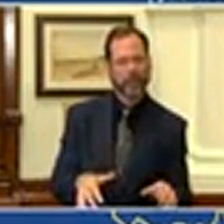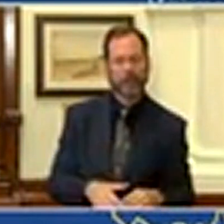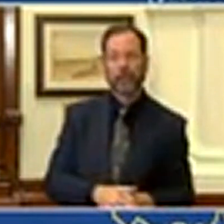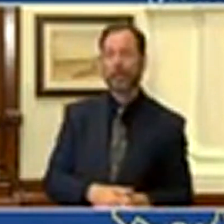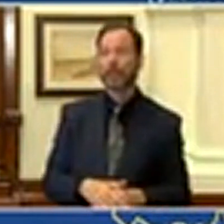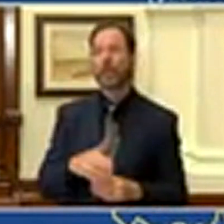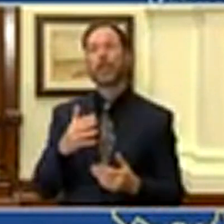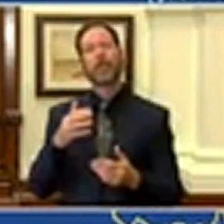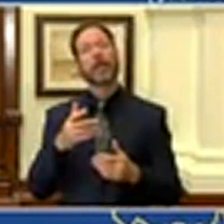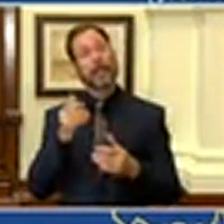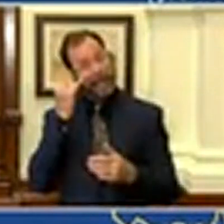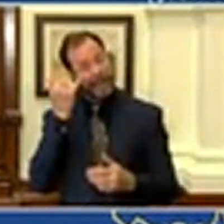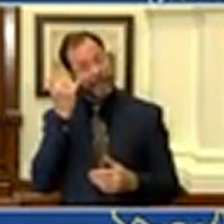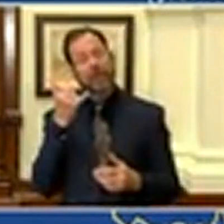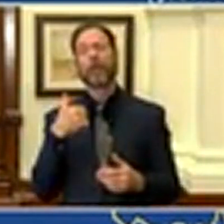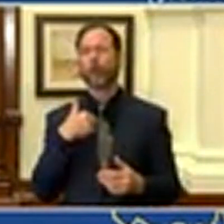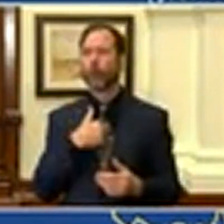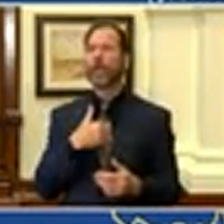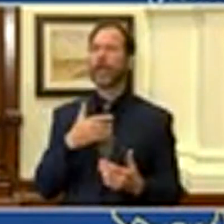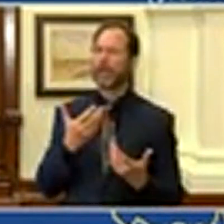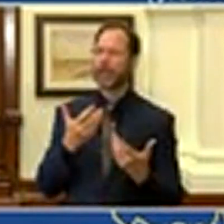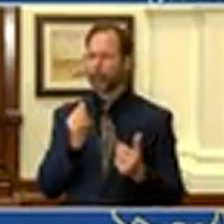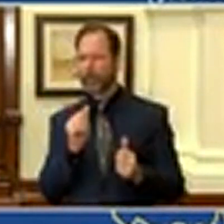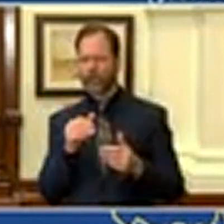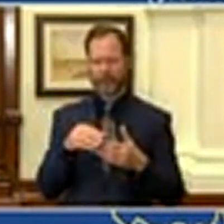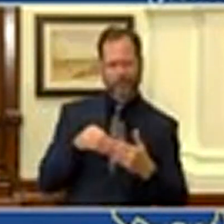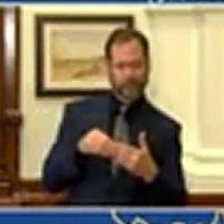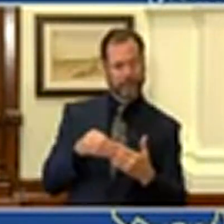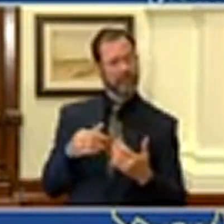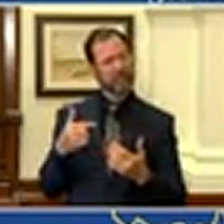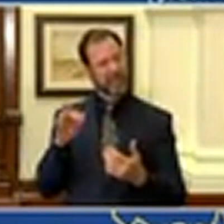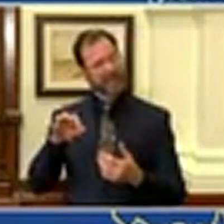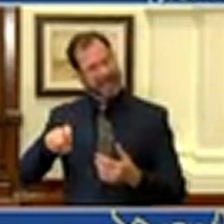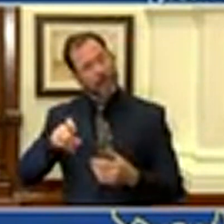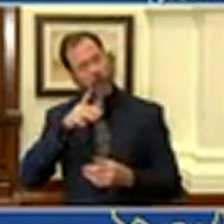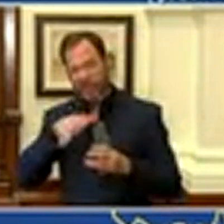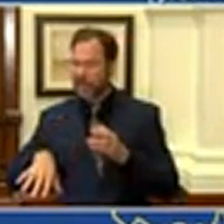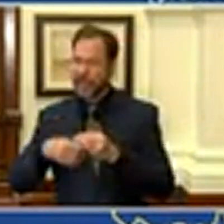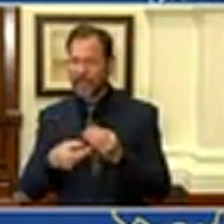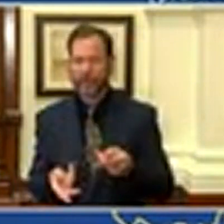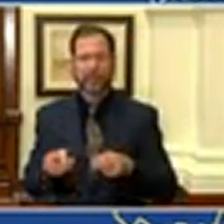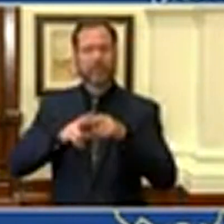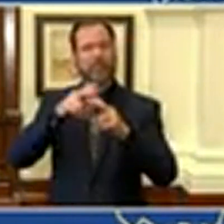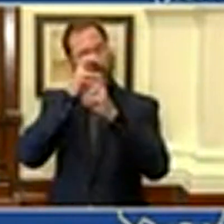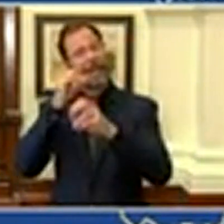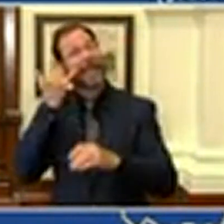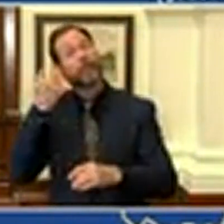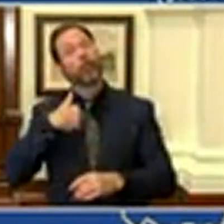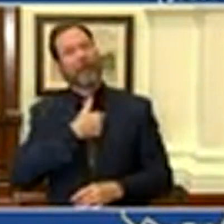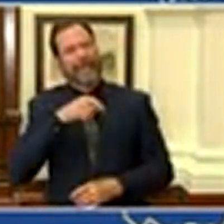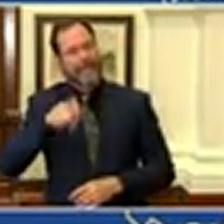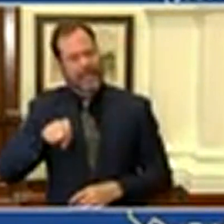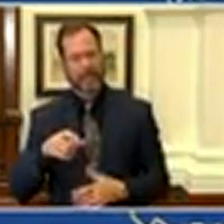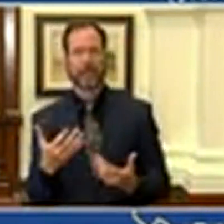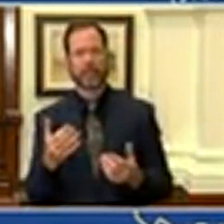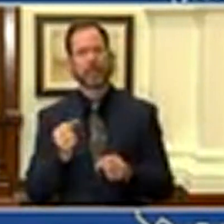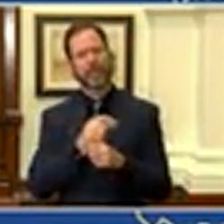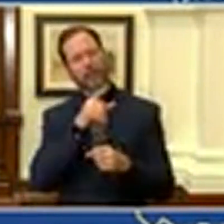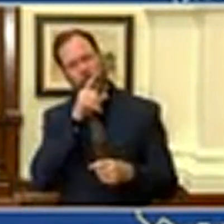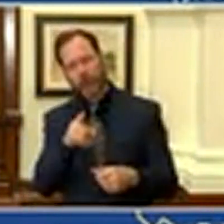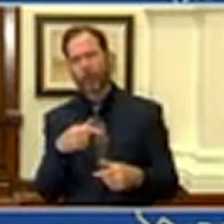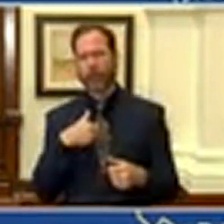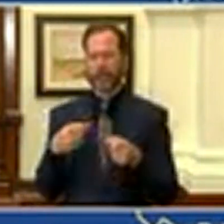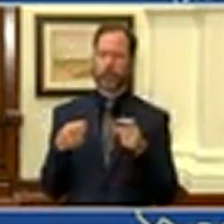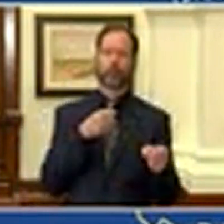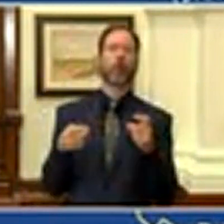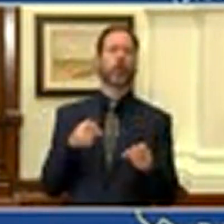remain flexible with regard to implementing additional strategies, if needed, to make sure that we do contain